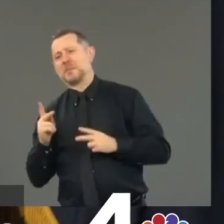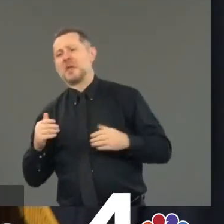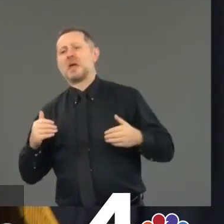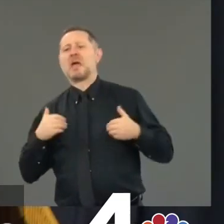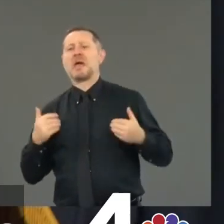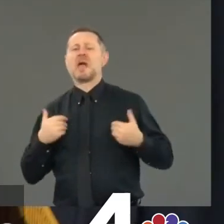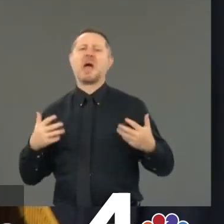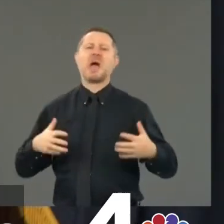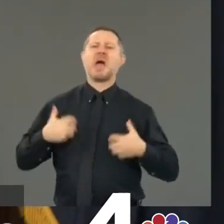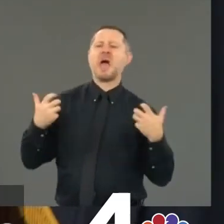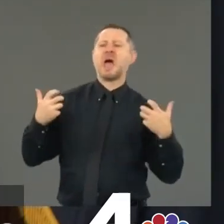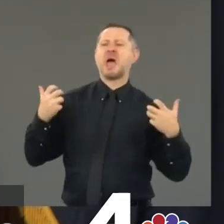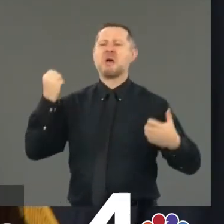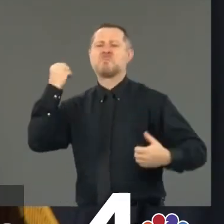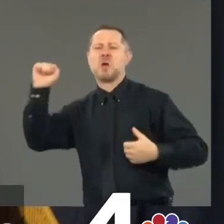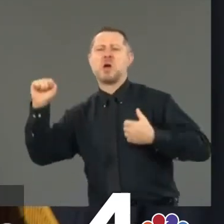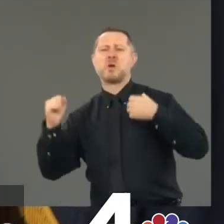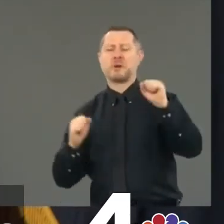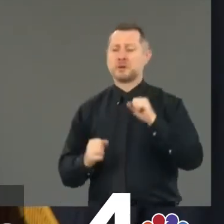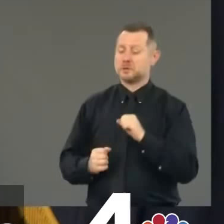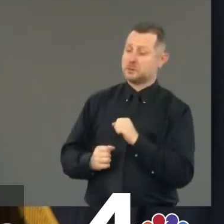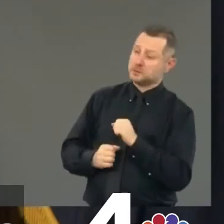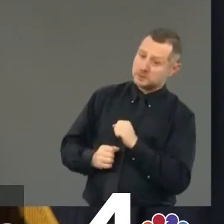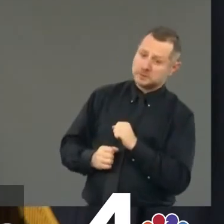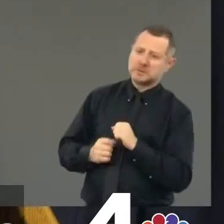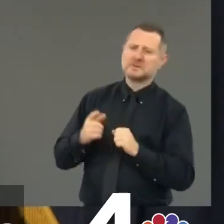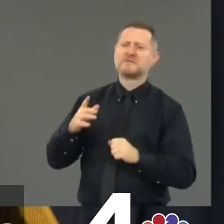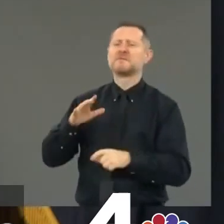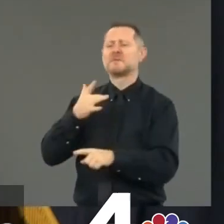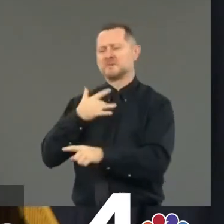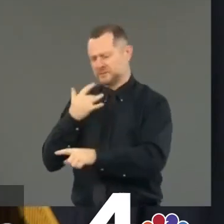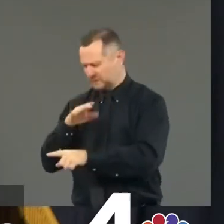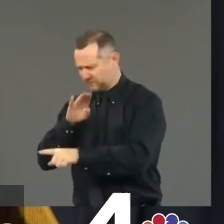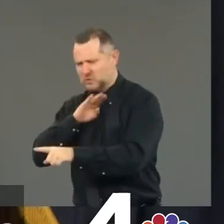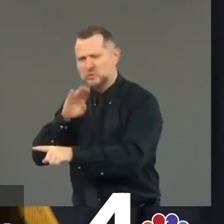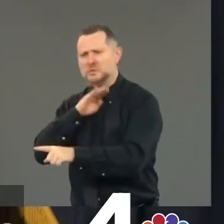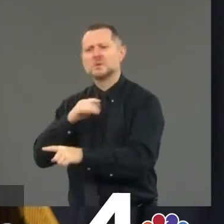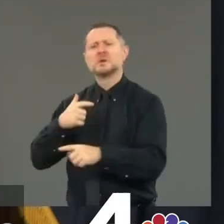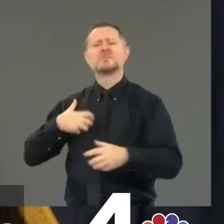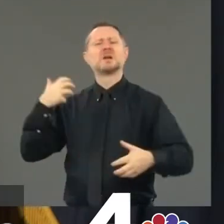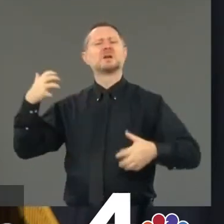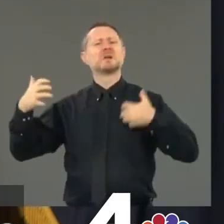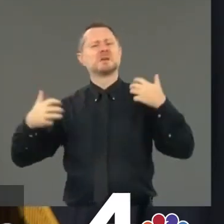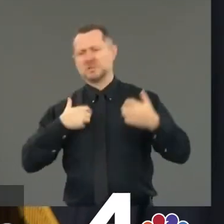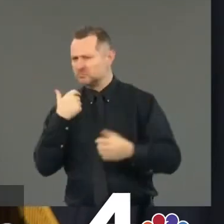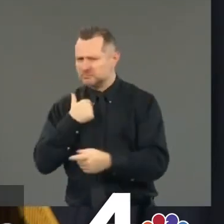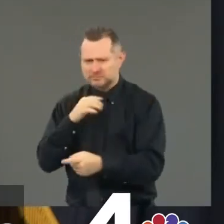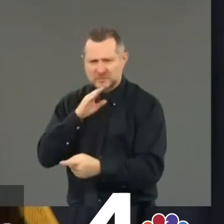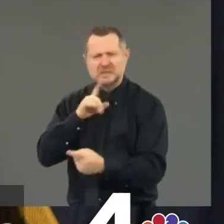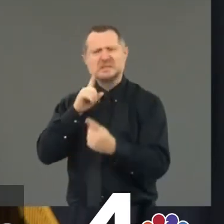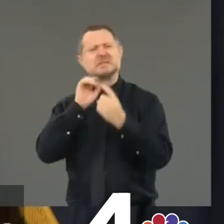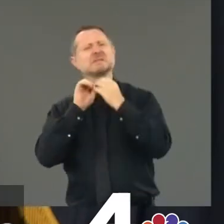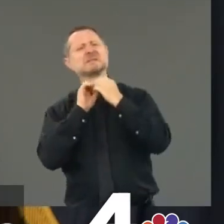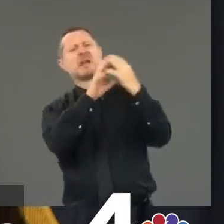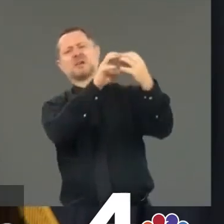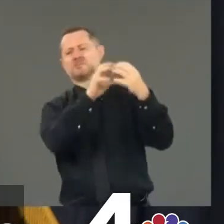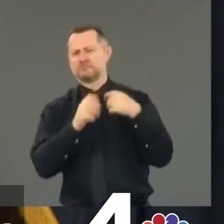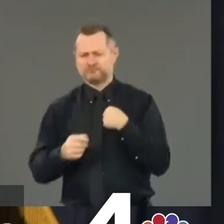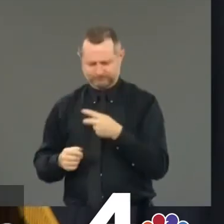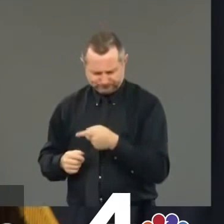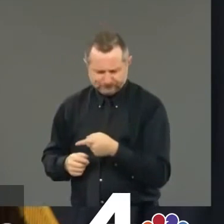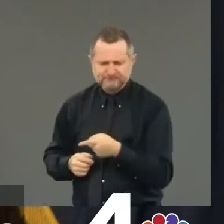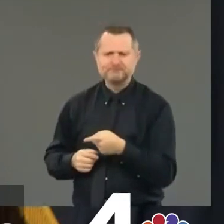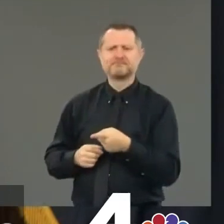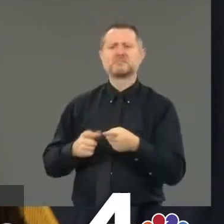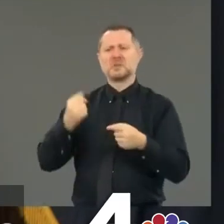on the street, frustrated, energized, lashing out,